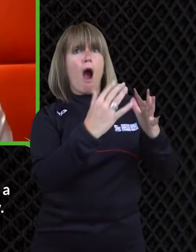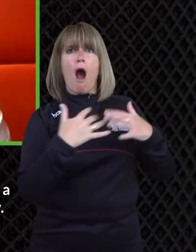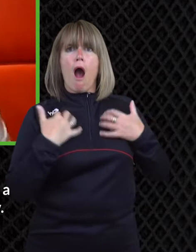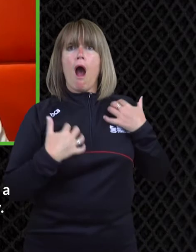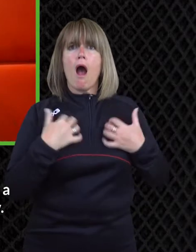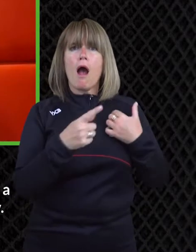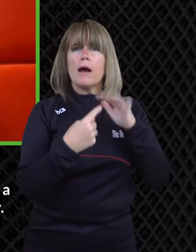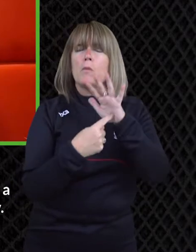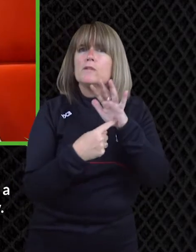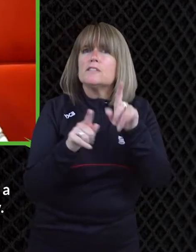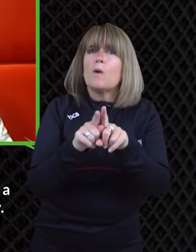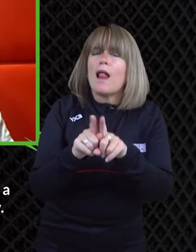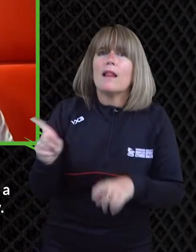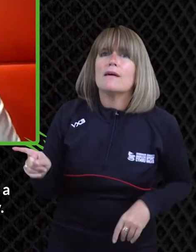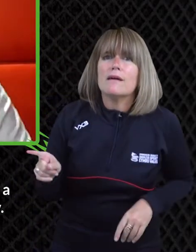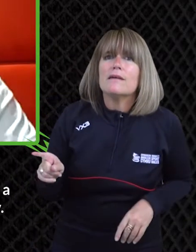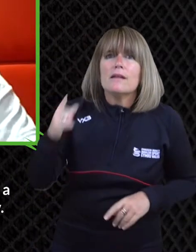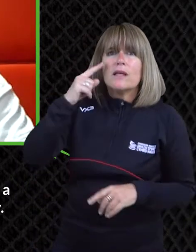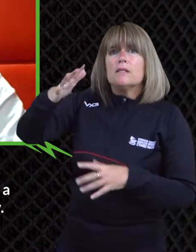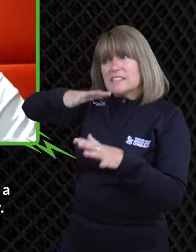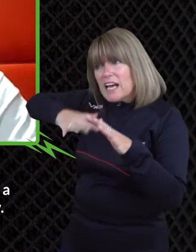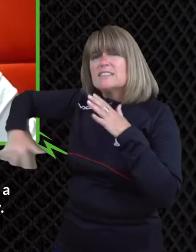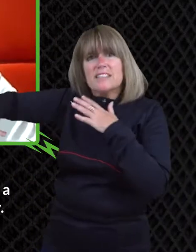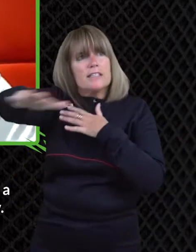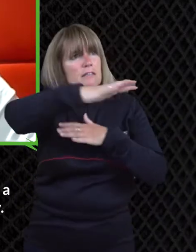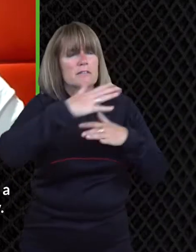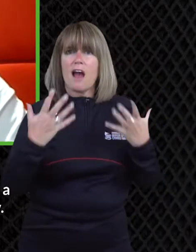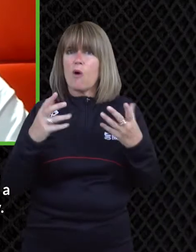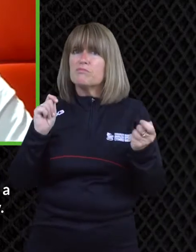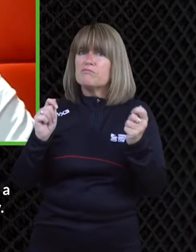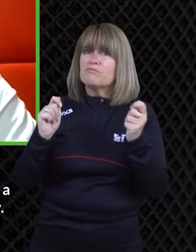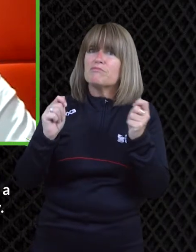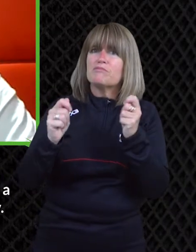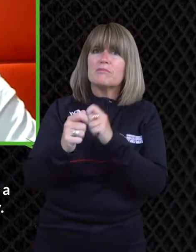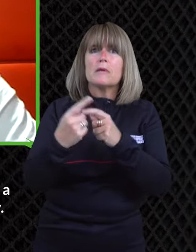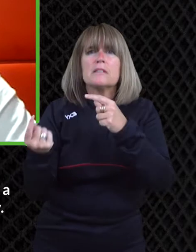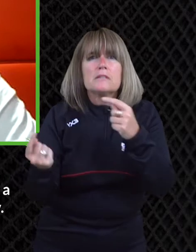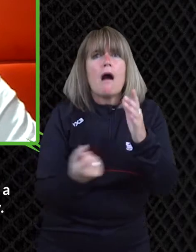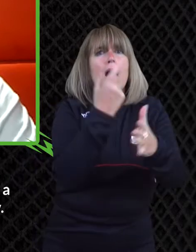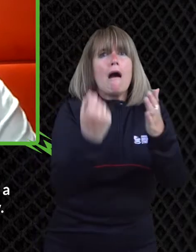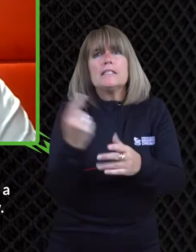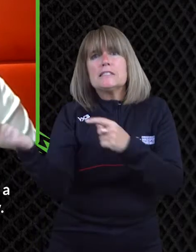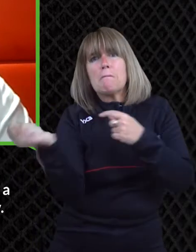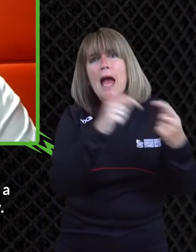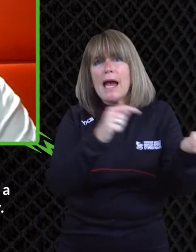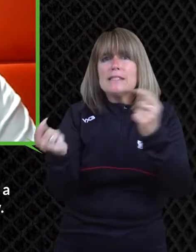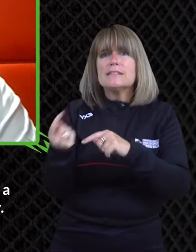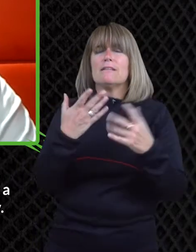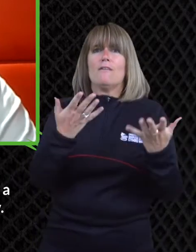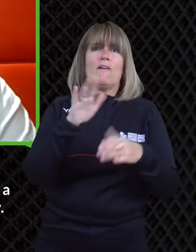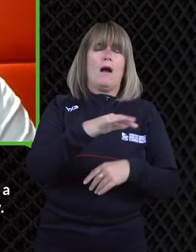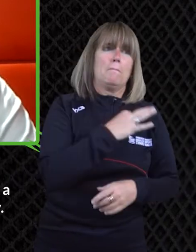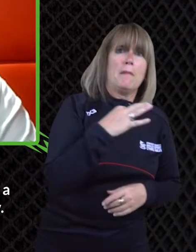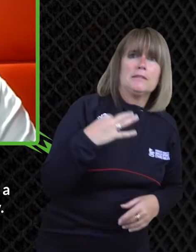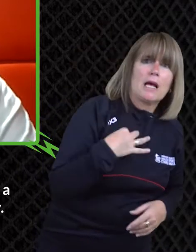look up to them and and from what i gather you know people with a disability um might then go hang on a minute i